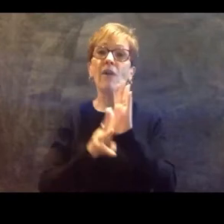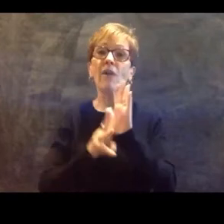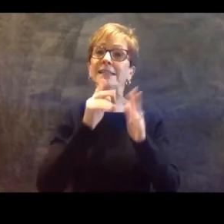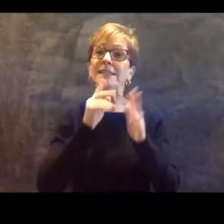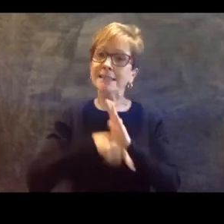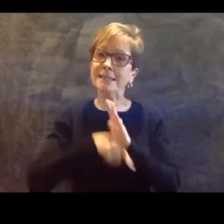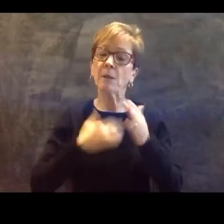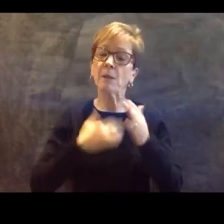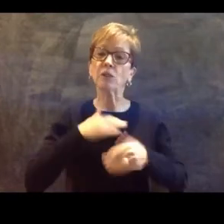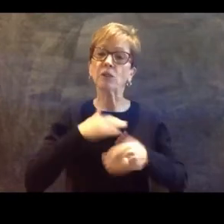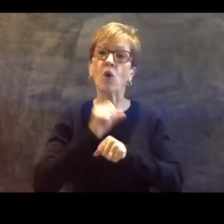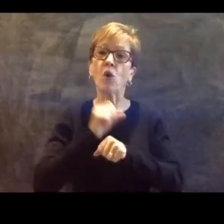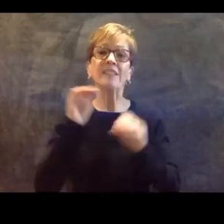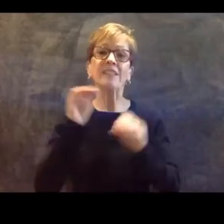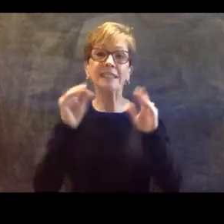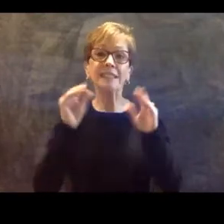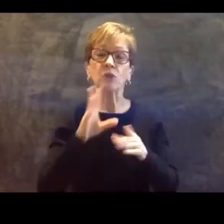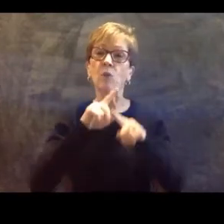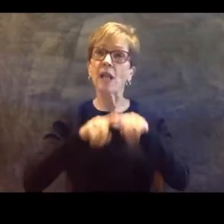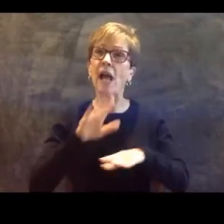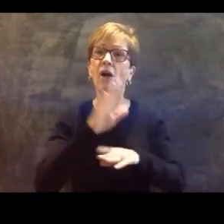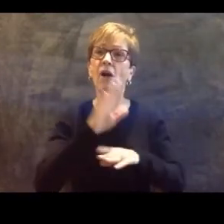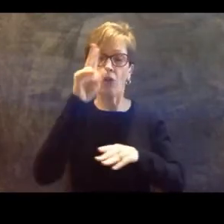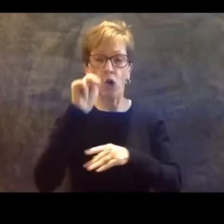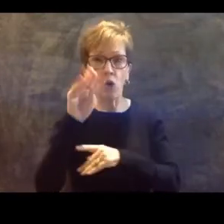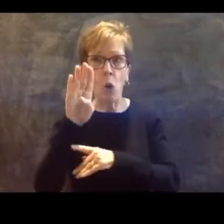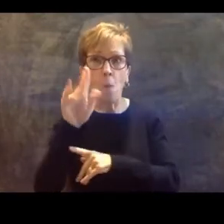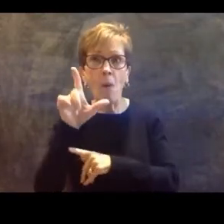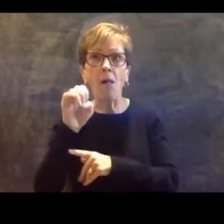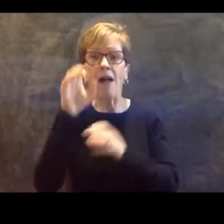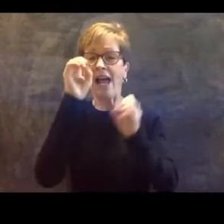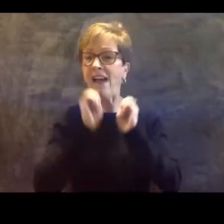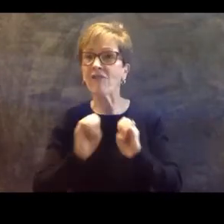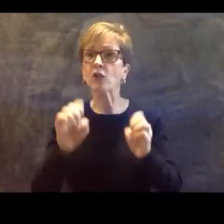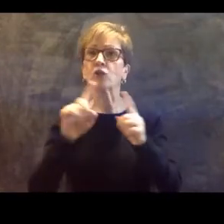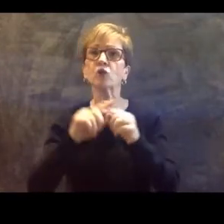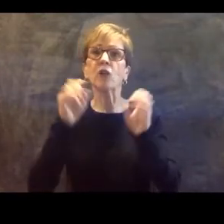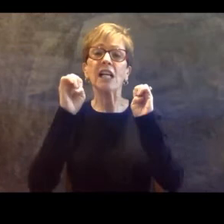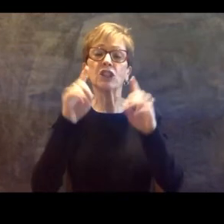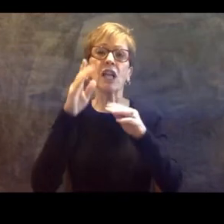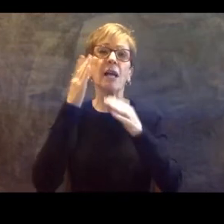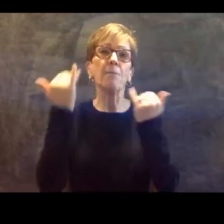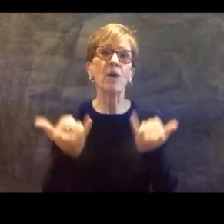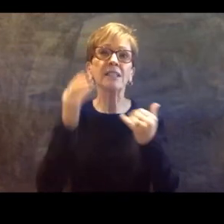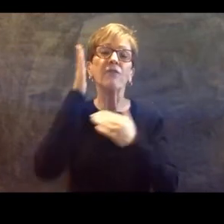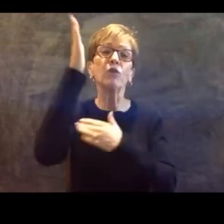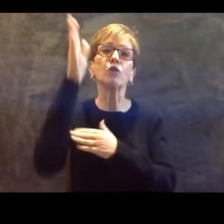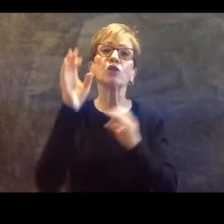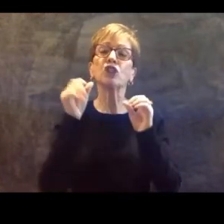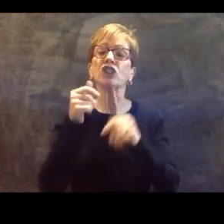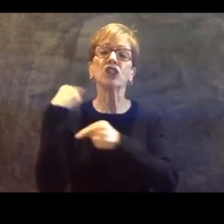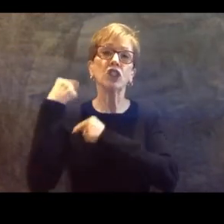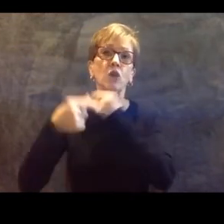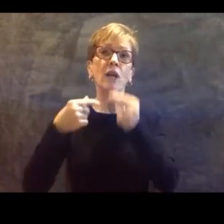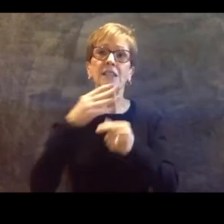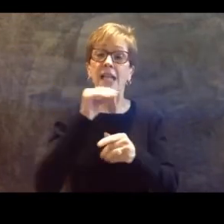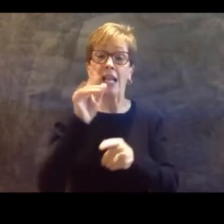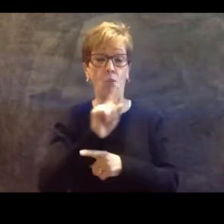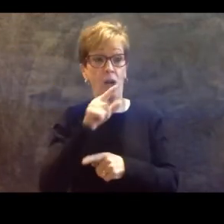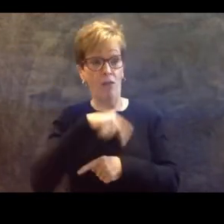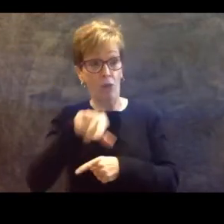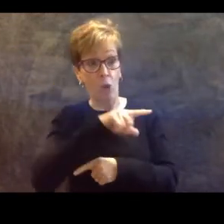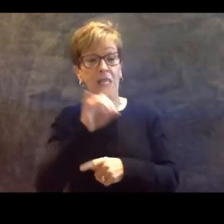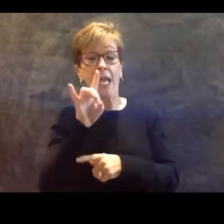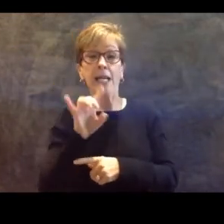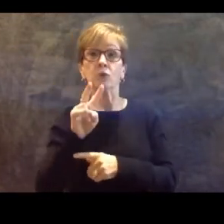has relied on their noble effort to educate present and future generations. And whereas a select group of 82 teachers